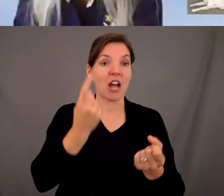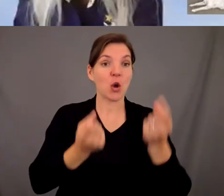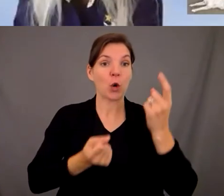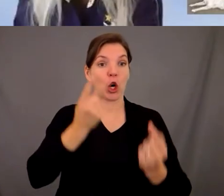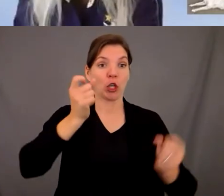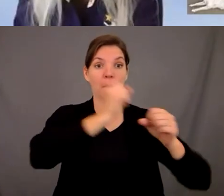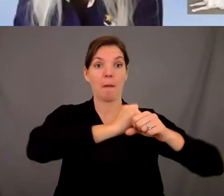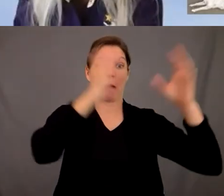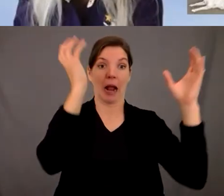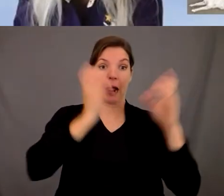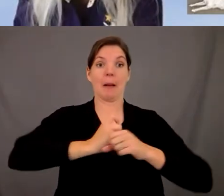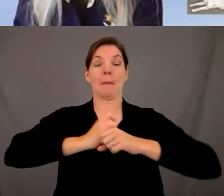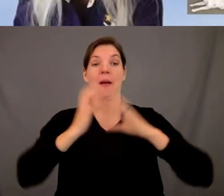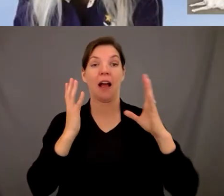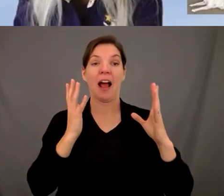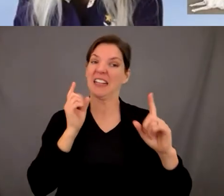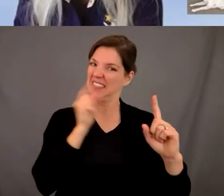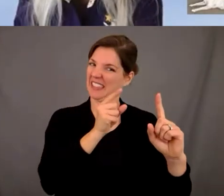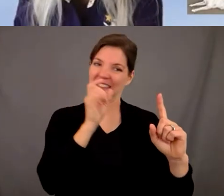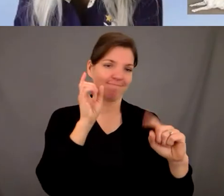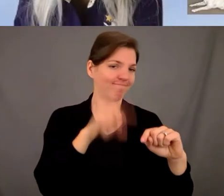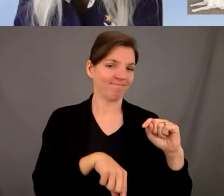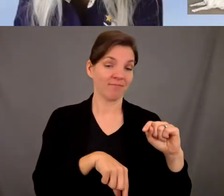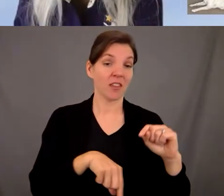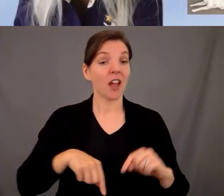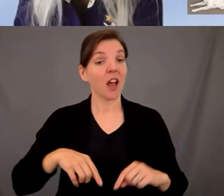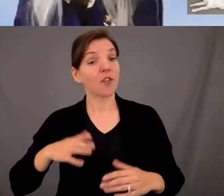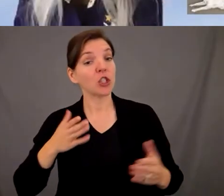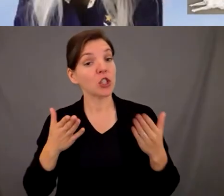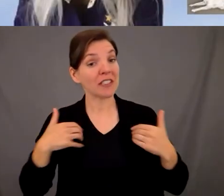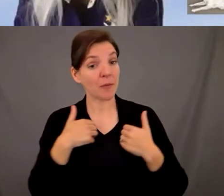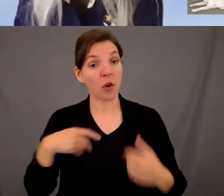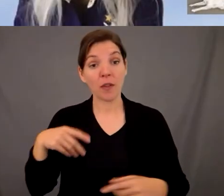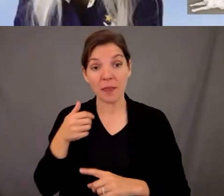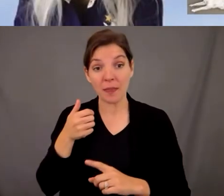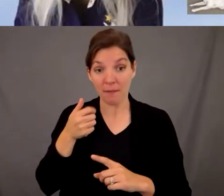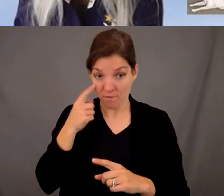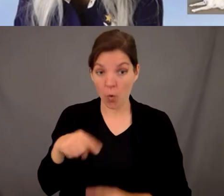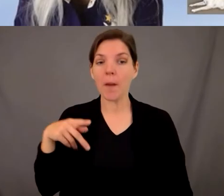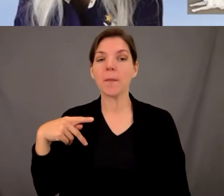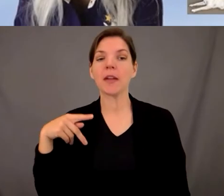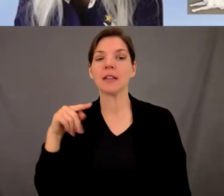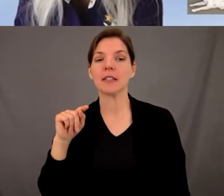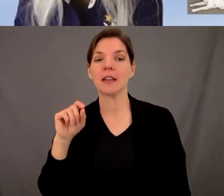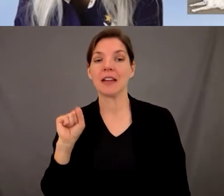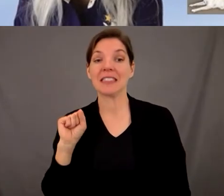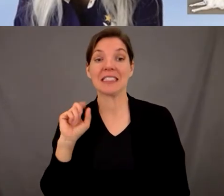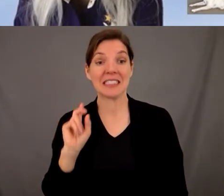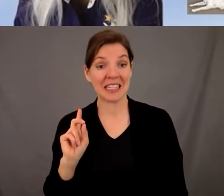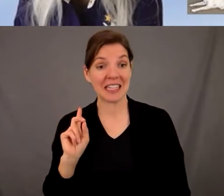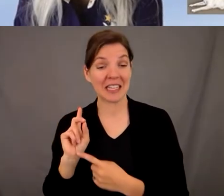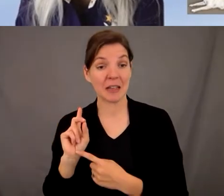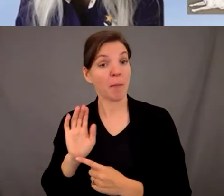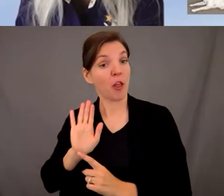my thought was a person who has a service dog for ptsd i would think that their dog may be trained more specifically for